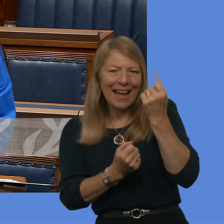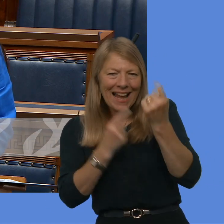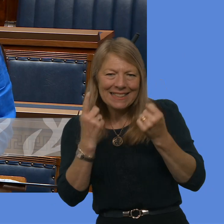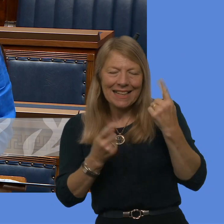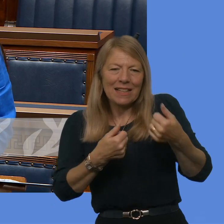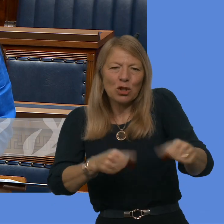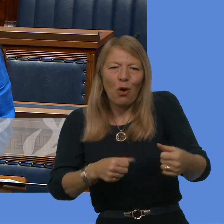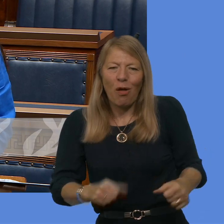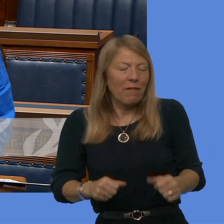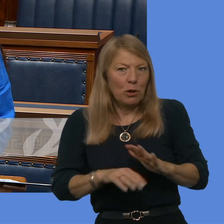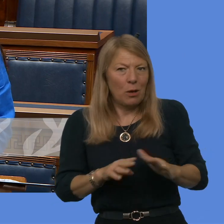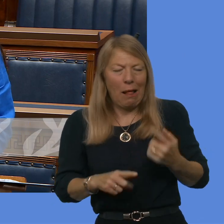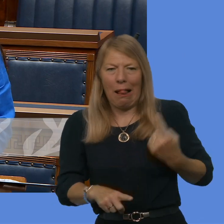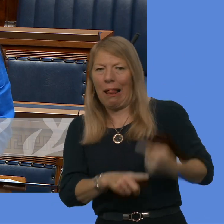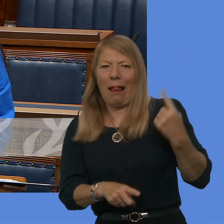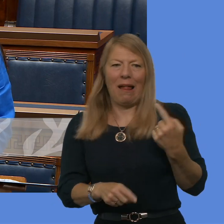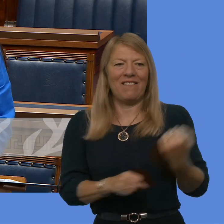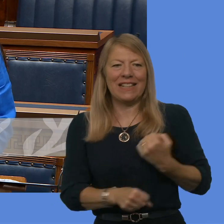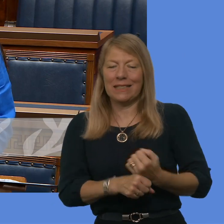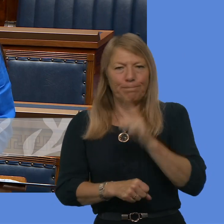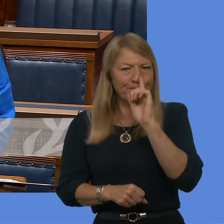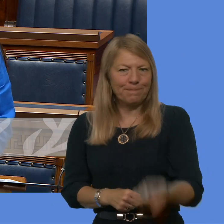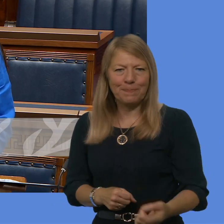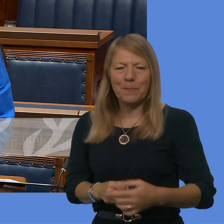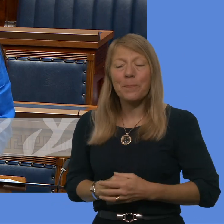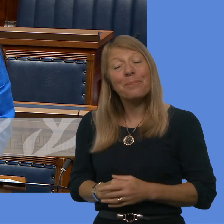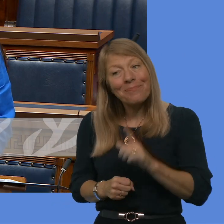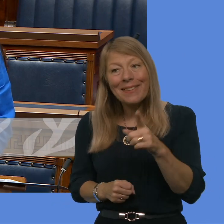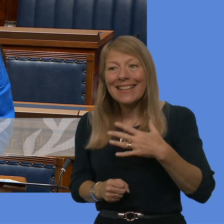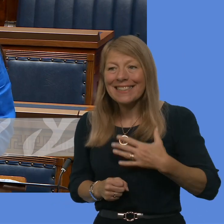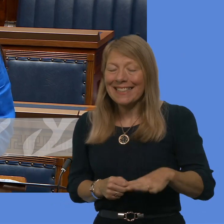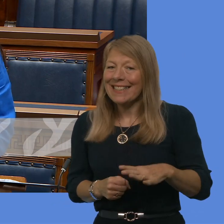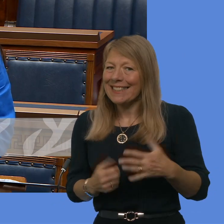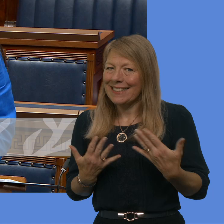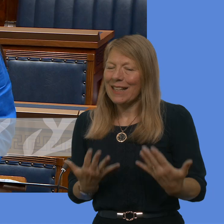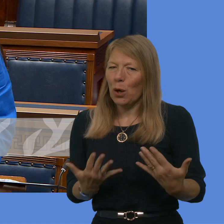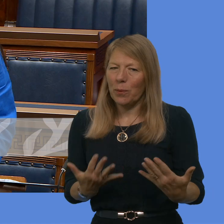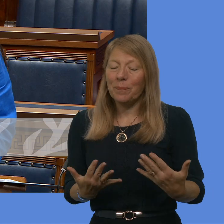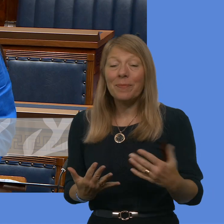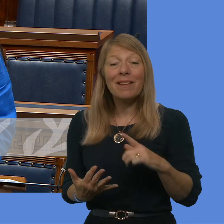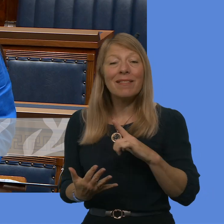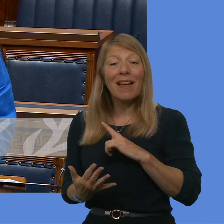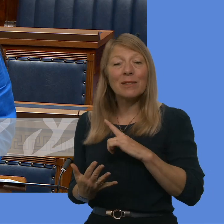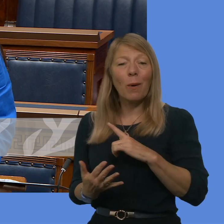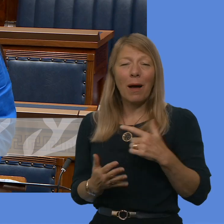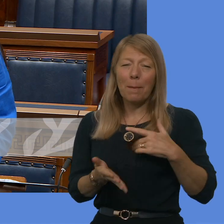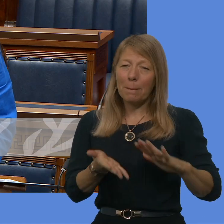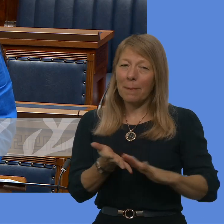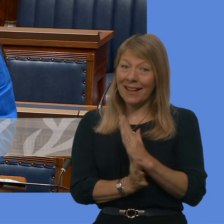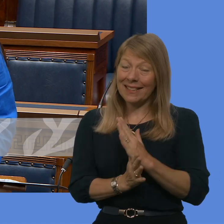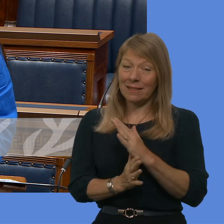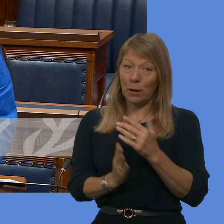urgent action is required now. That's why I welcome the 1.6 million that has been set aside in this budget